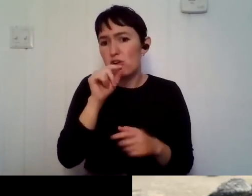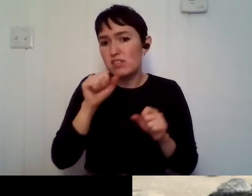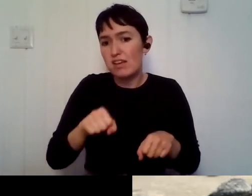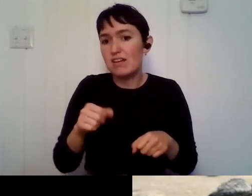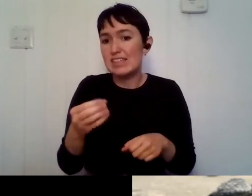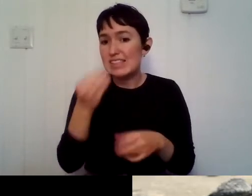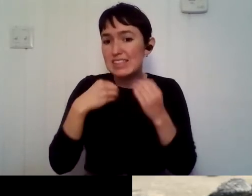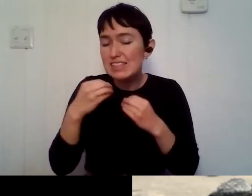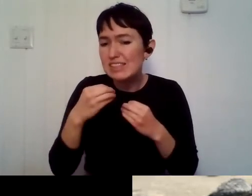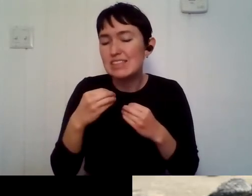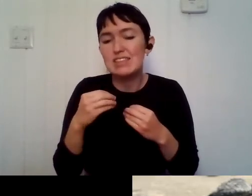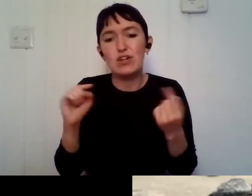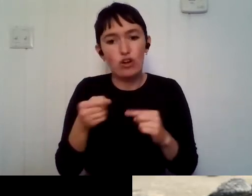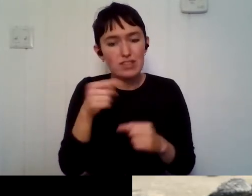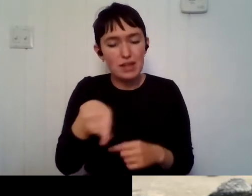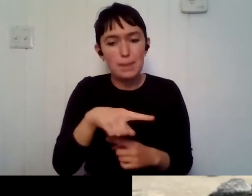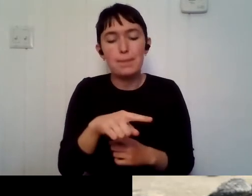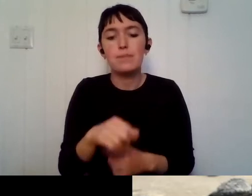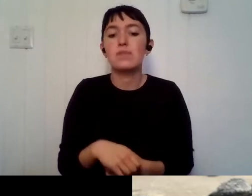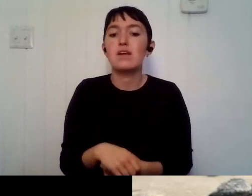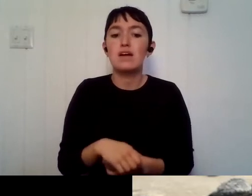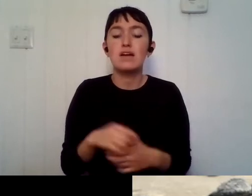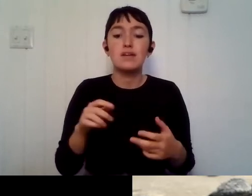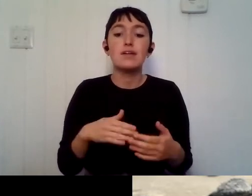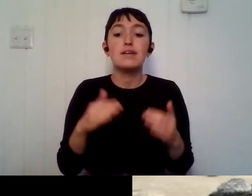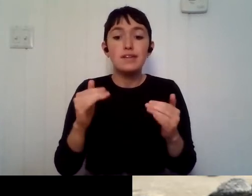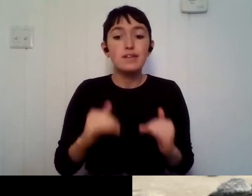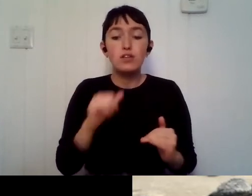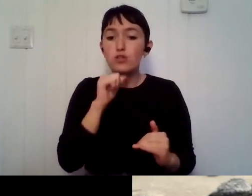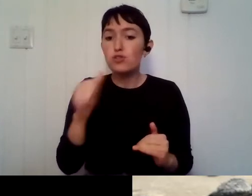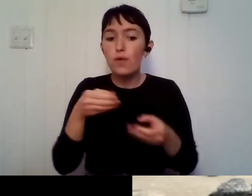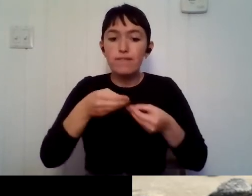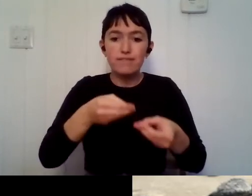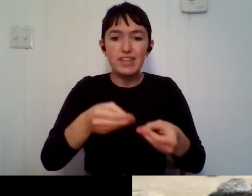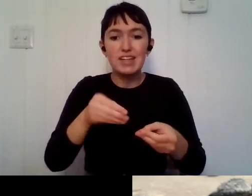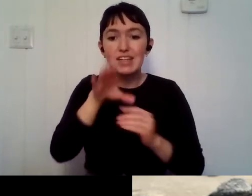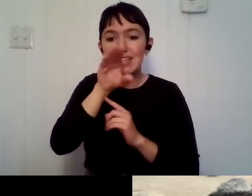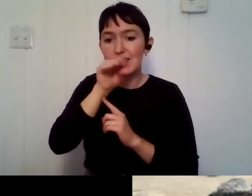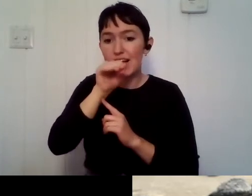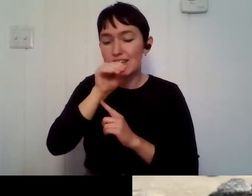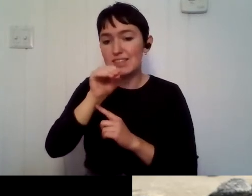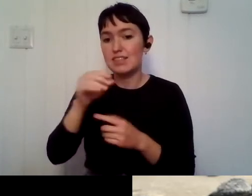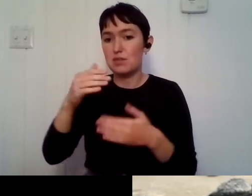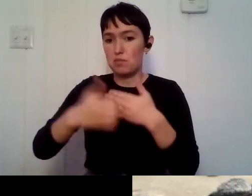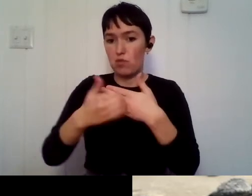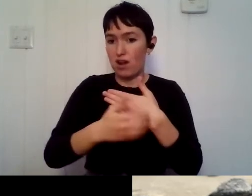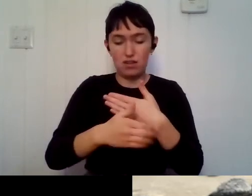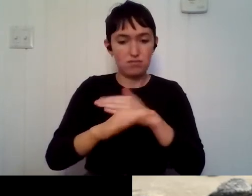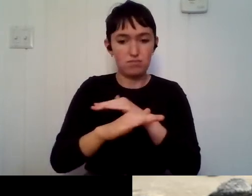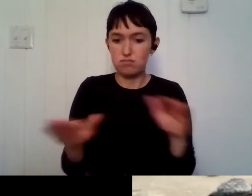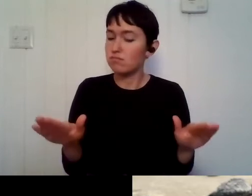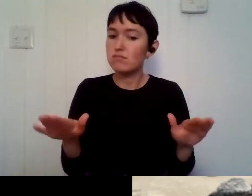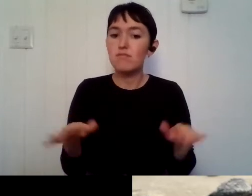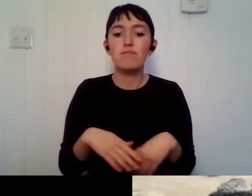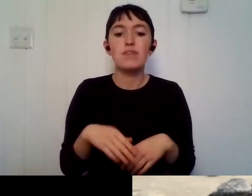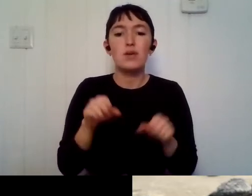don't feed ducks, bread. Um, it's not good for them. Um, it can cause, uh, um, a kind of